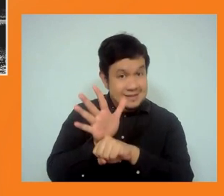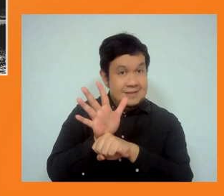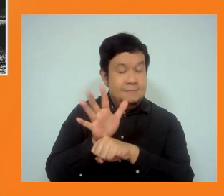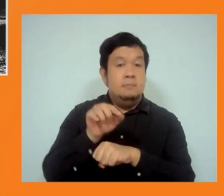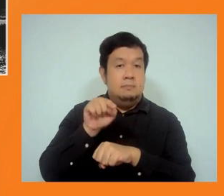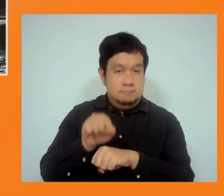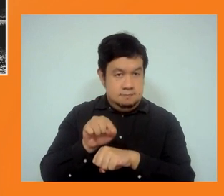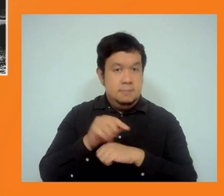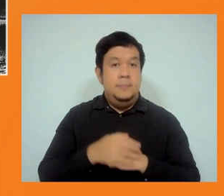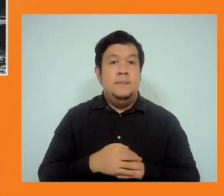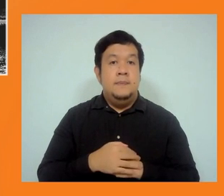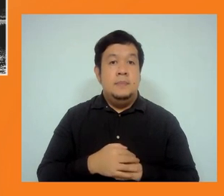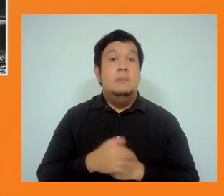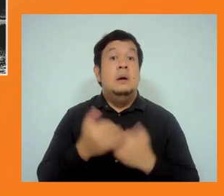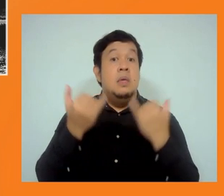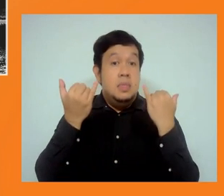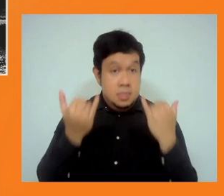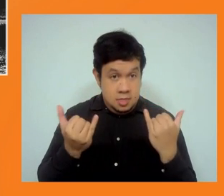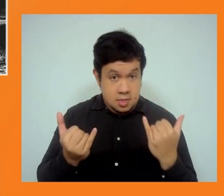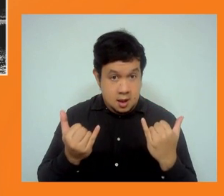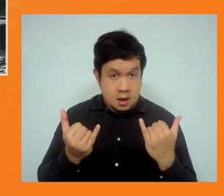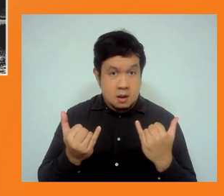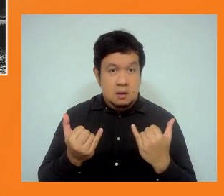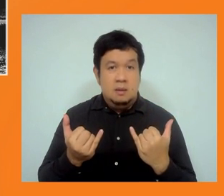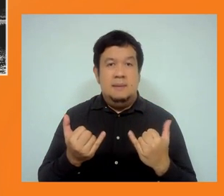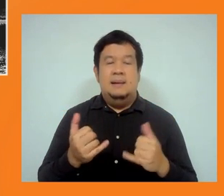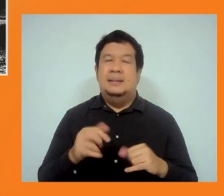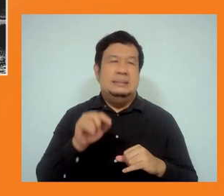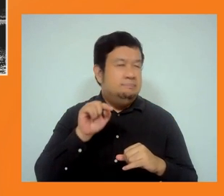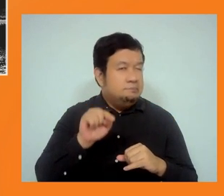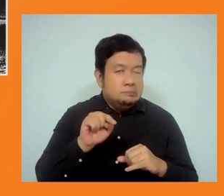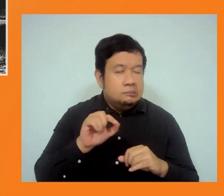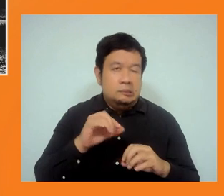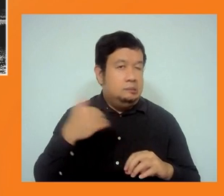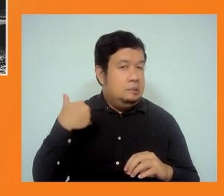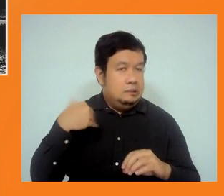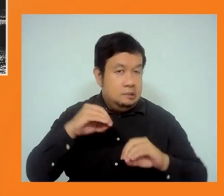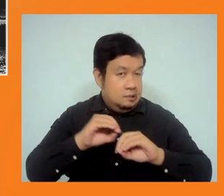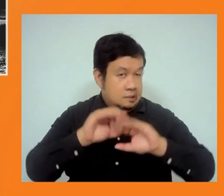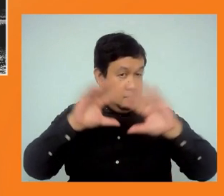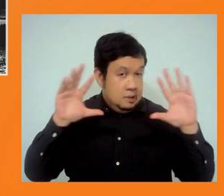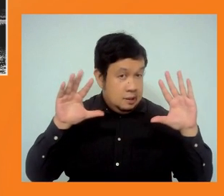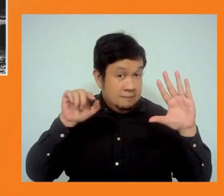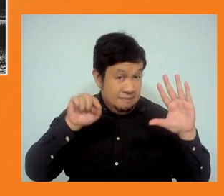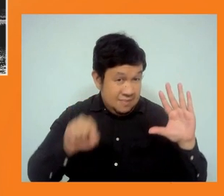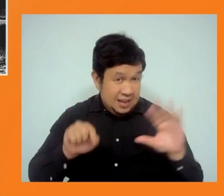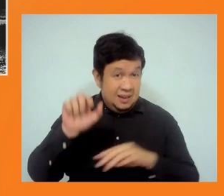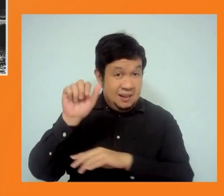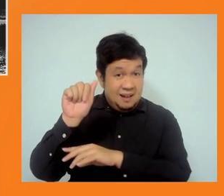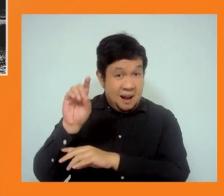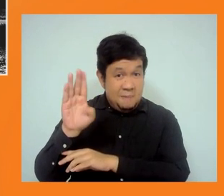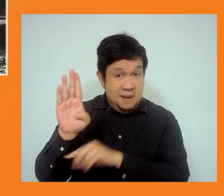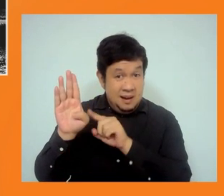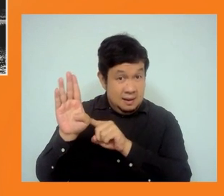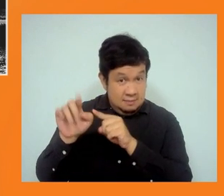it's not clear. Or I would like to say the bank still has no mechanism to concretize SDG principles